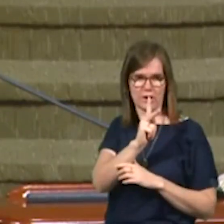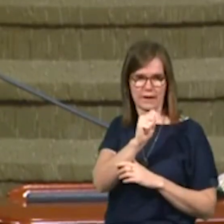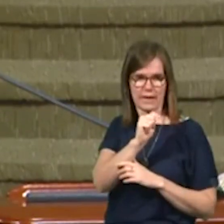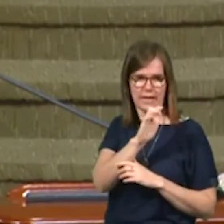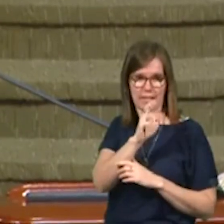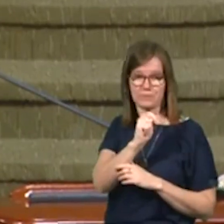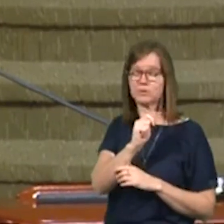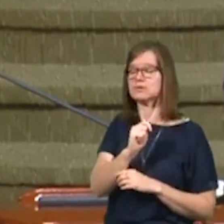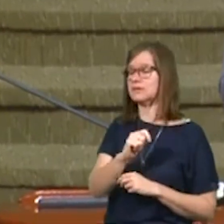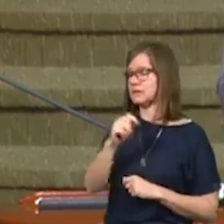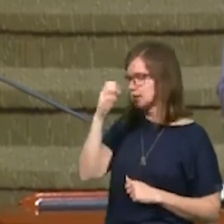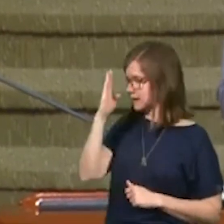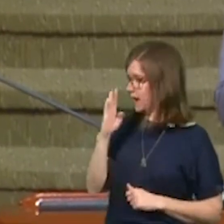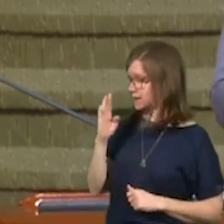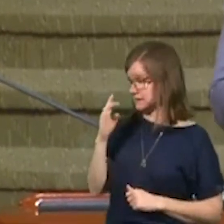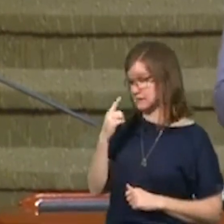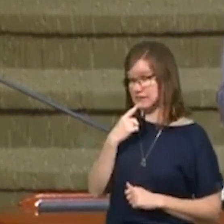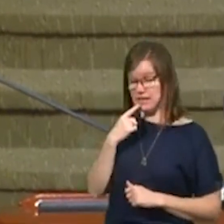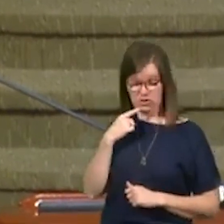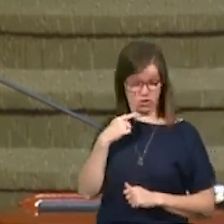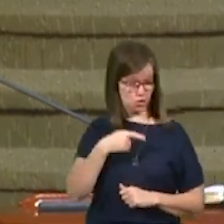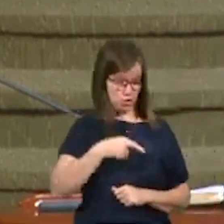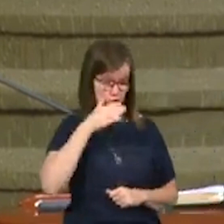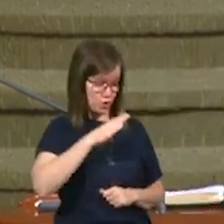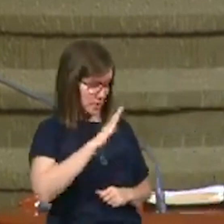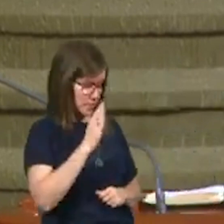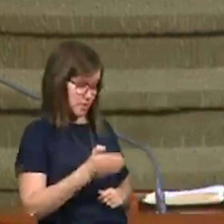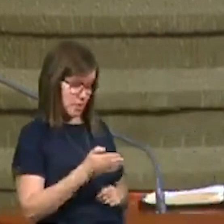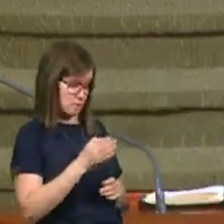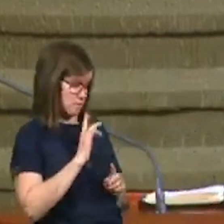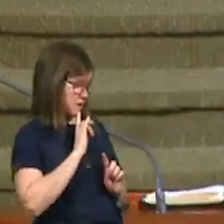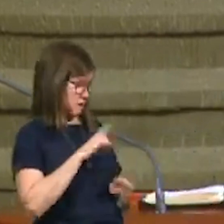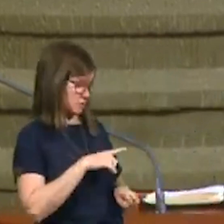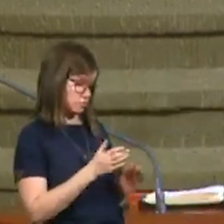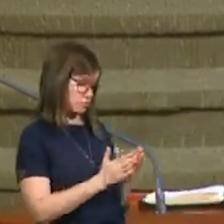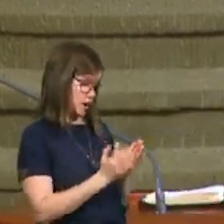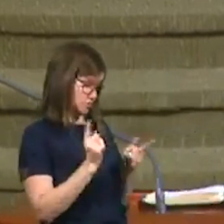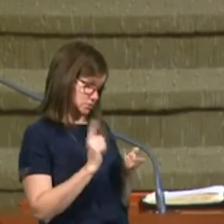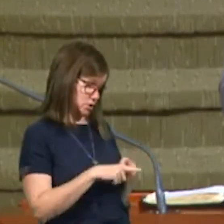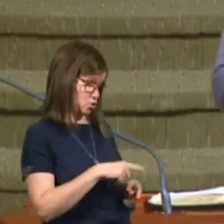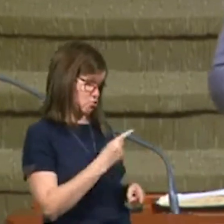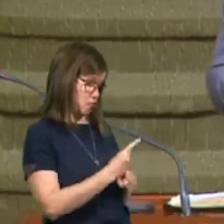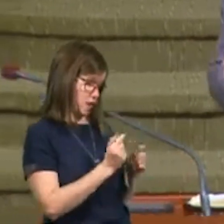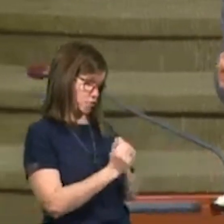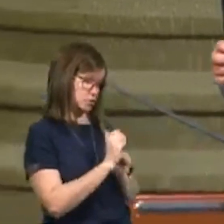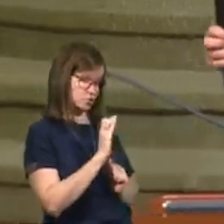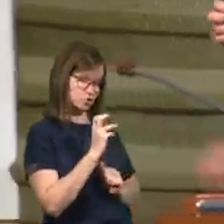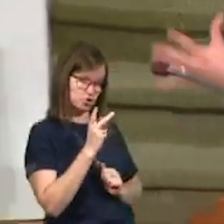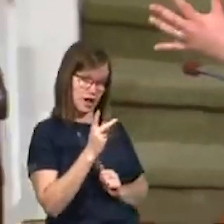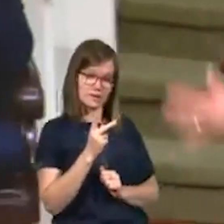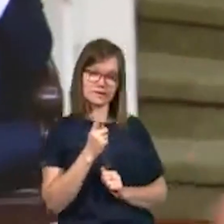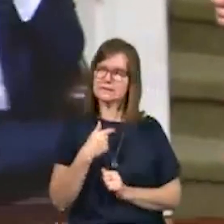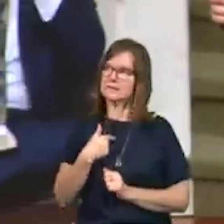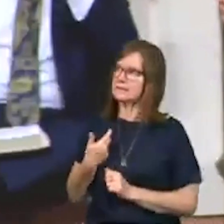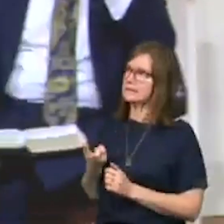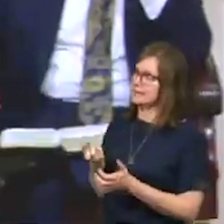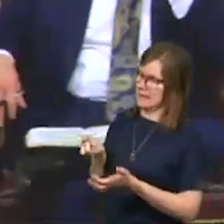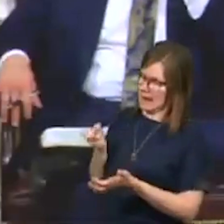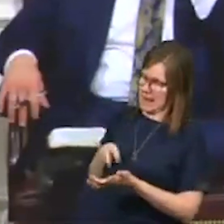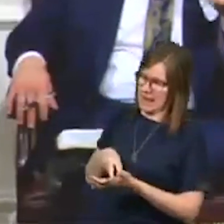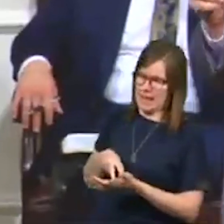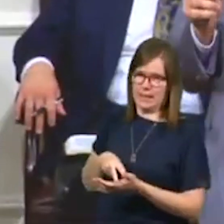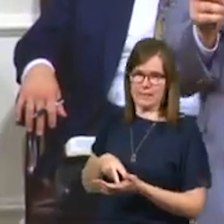Abdel, you'll never get another prayer answer until you get right with Chuck. I finally got up and man, I was convinced. And